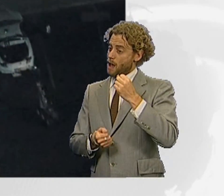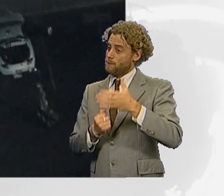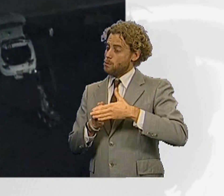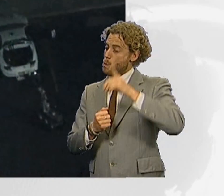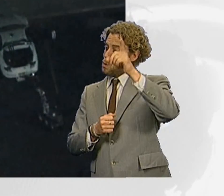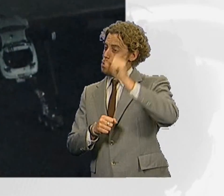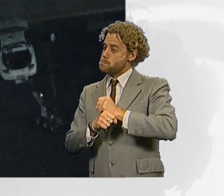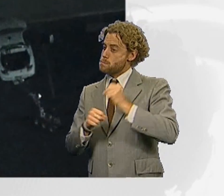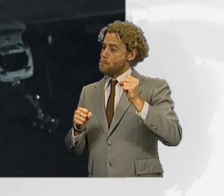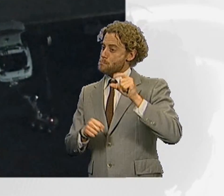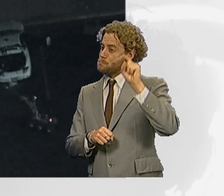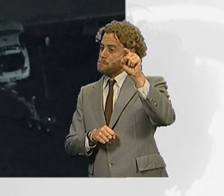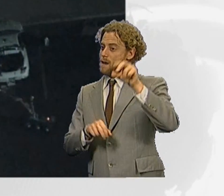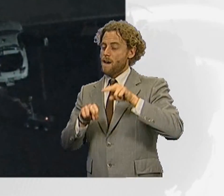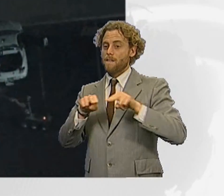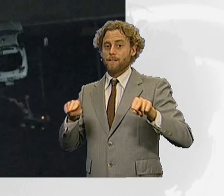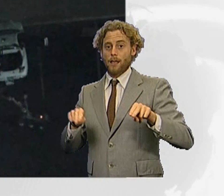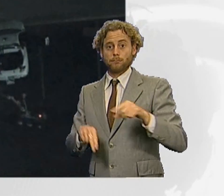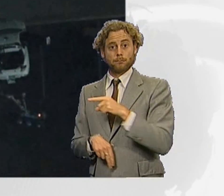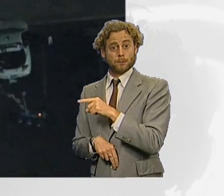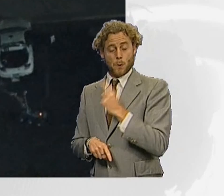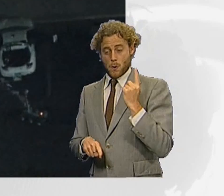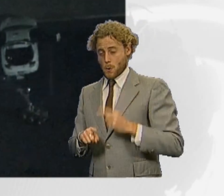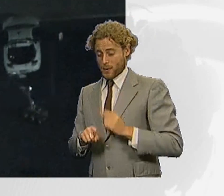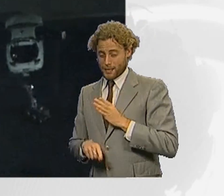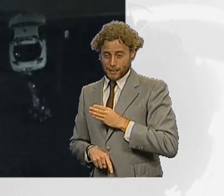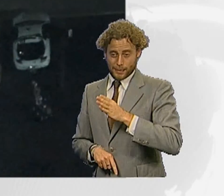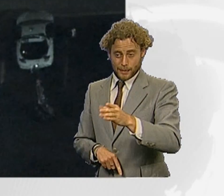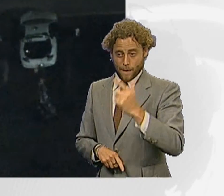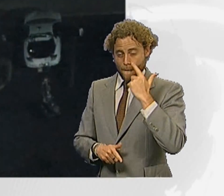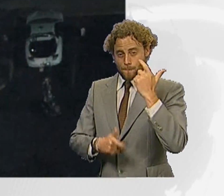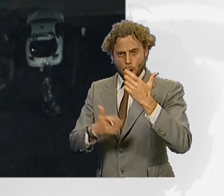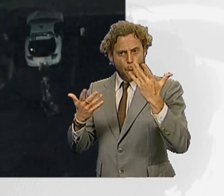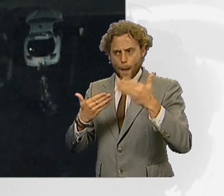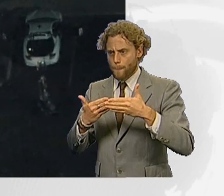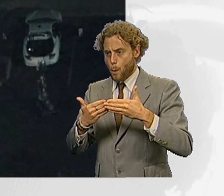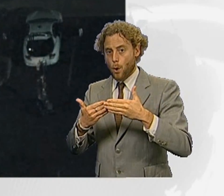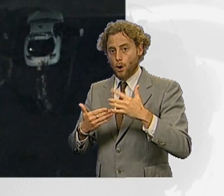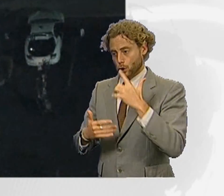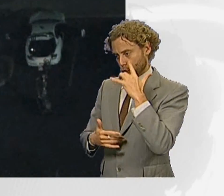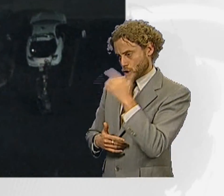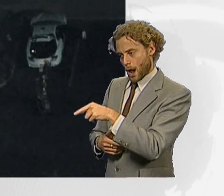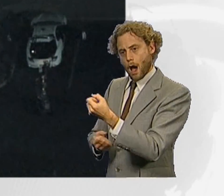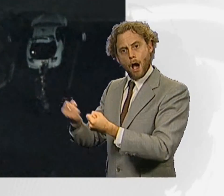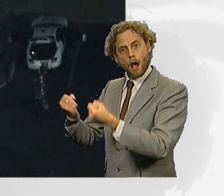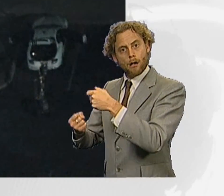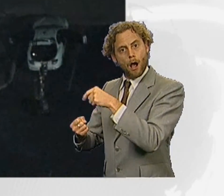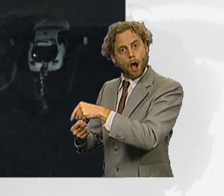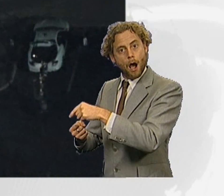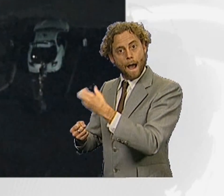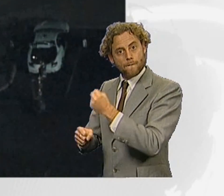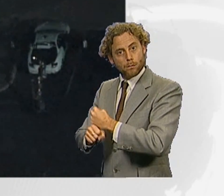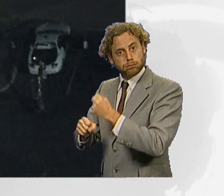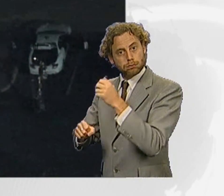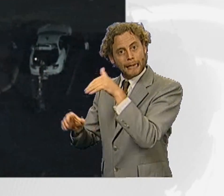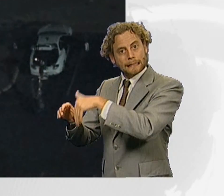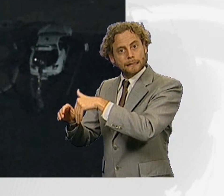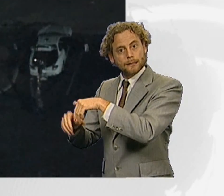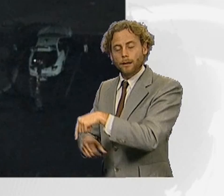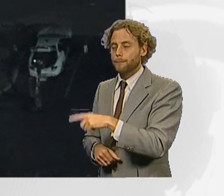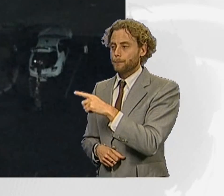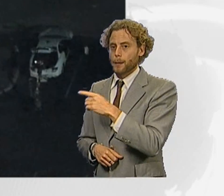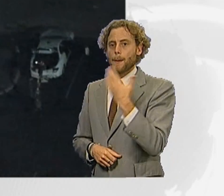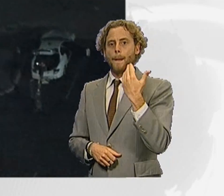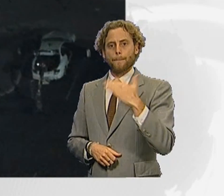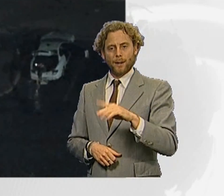Police are also checking cars for explosives. At this time, there is a residence in North Aurora. an apartment building that we have